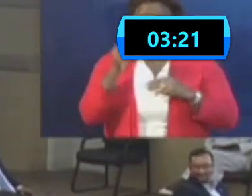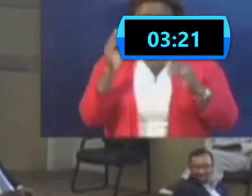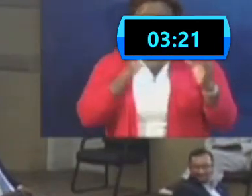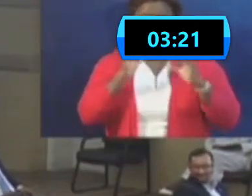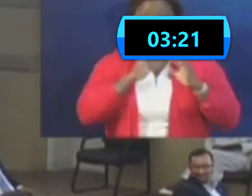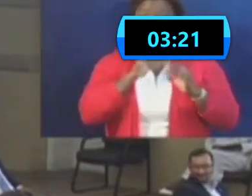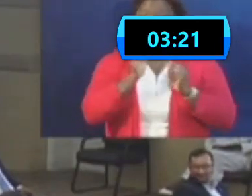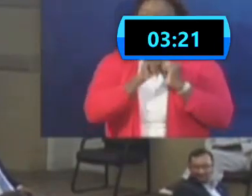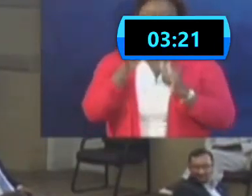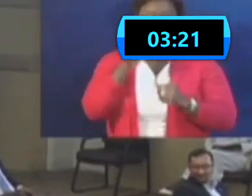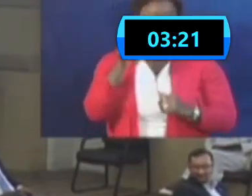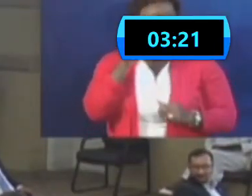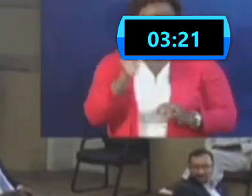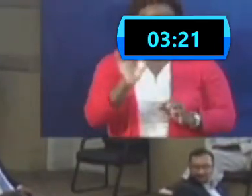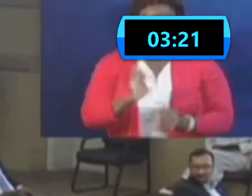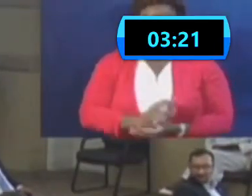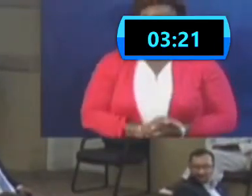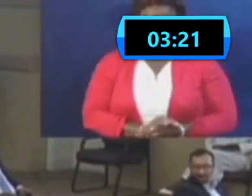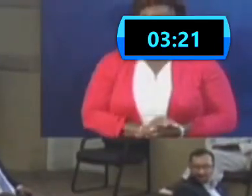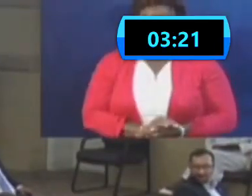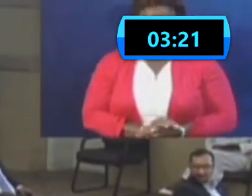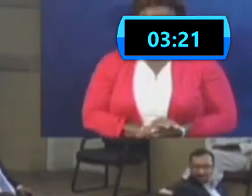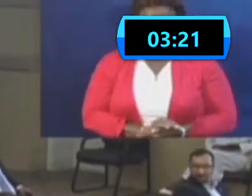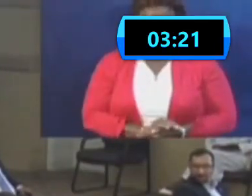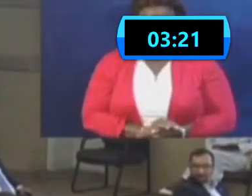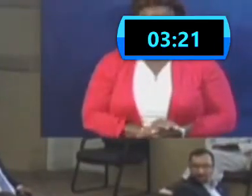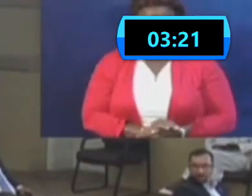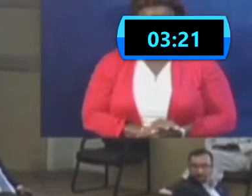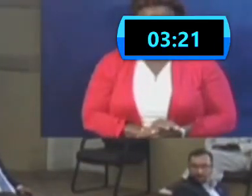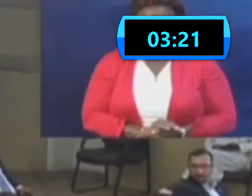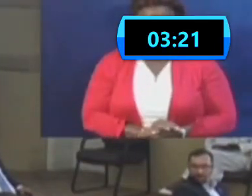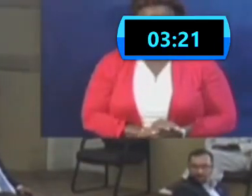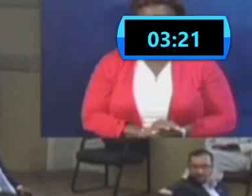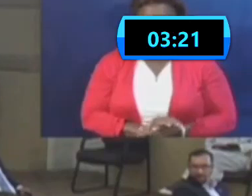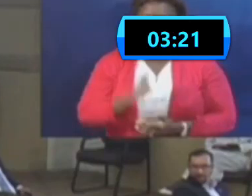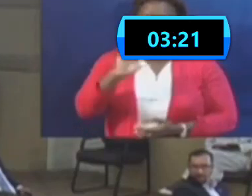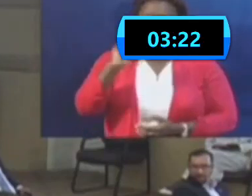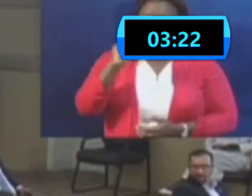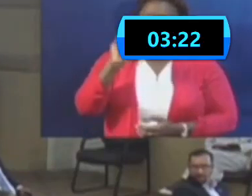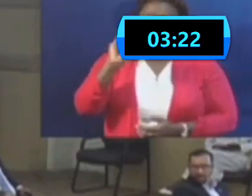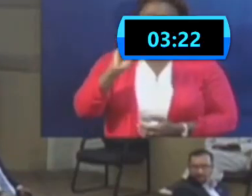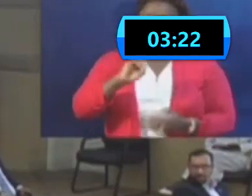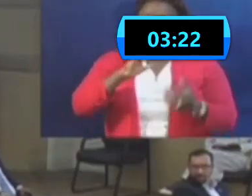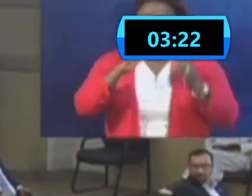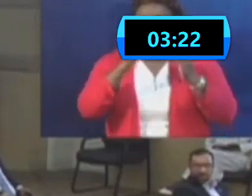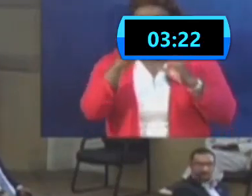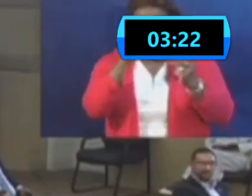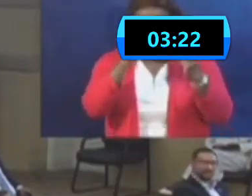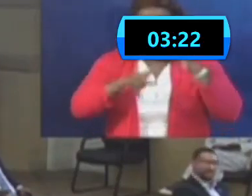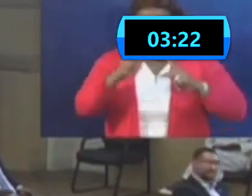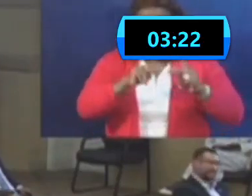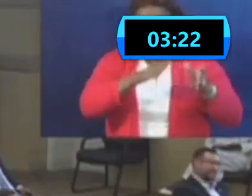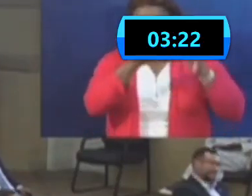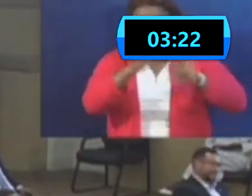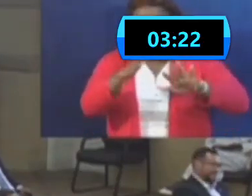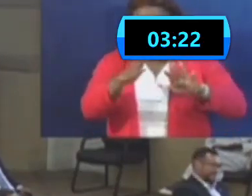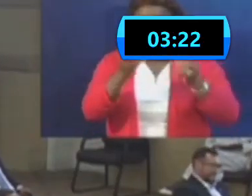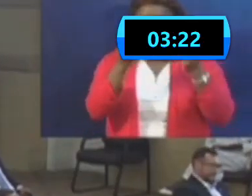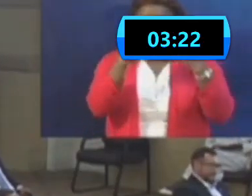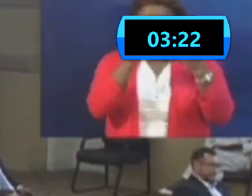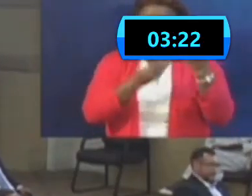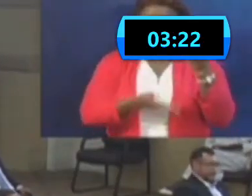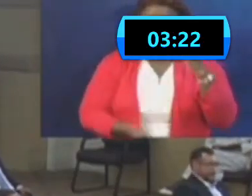The CMO, the death rate has shuttered that from yesterday or so. And it seems